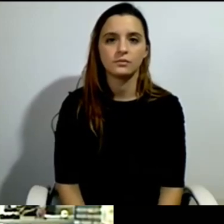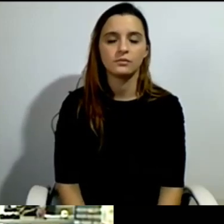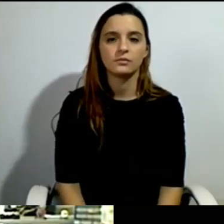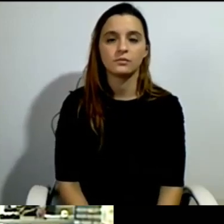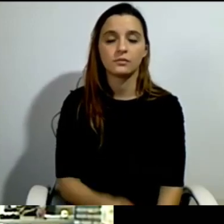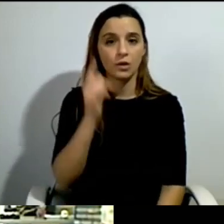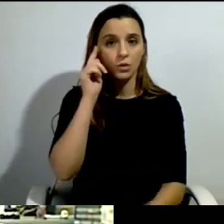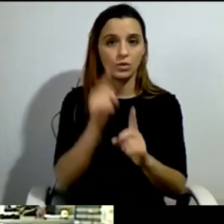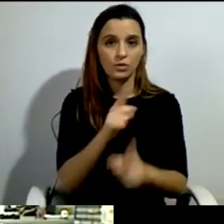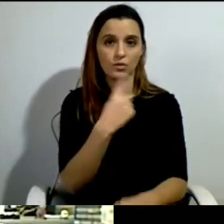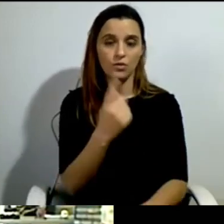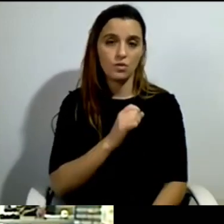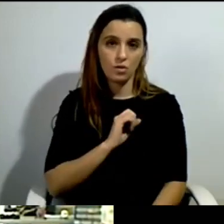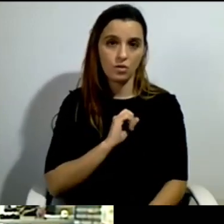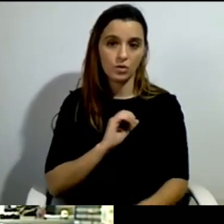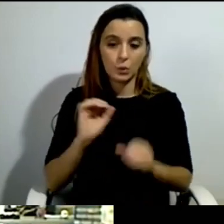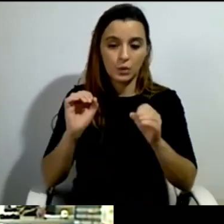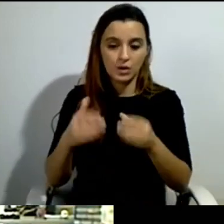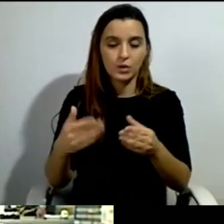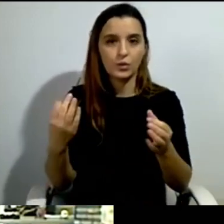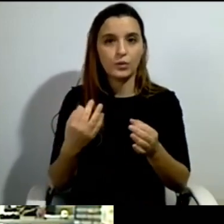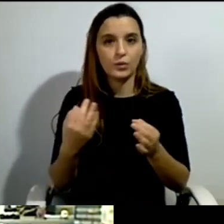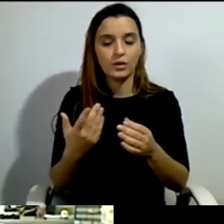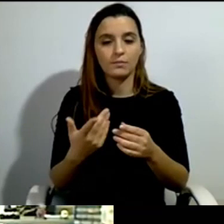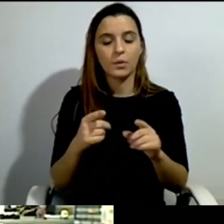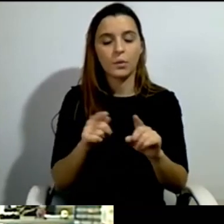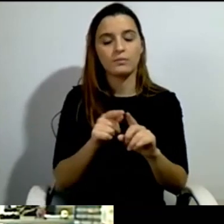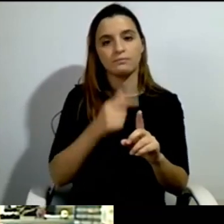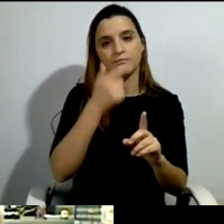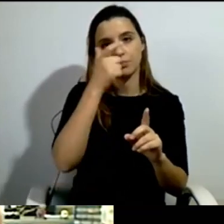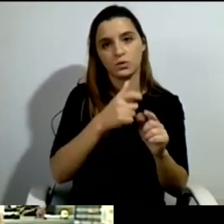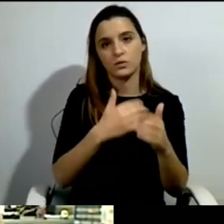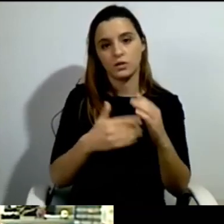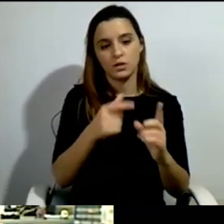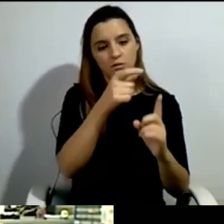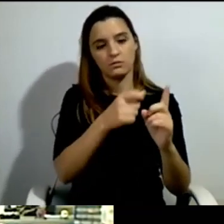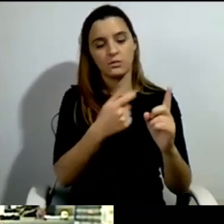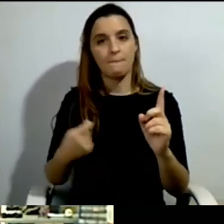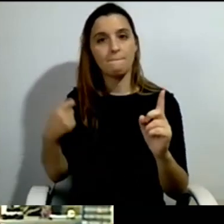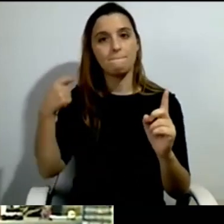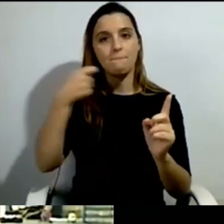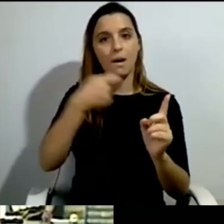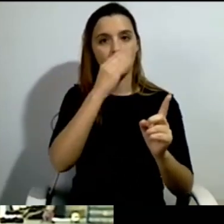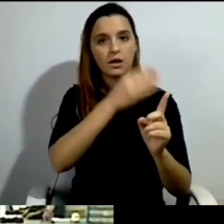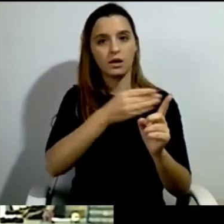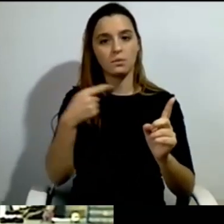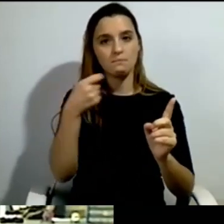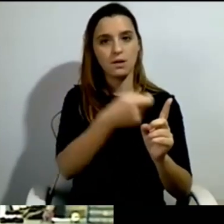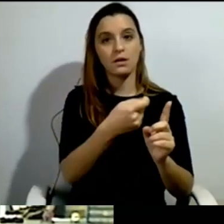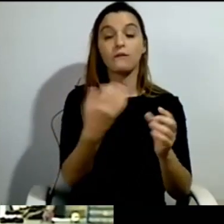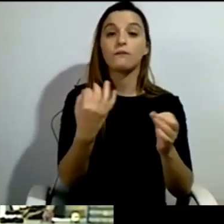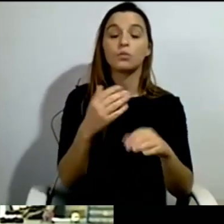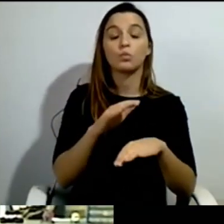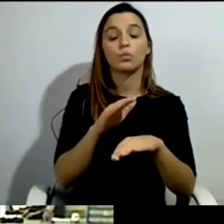payment. We learned from what happened in Germany with civil service people.